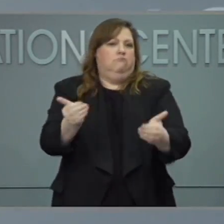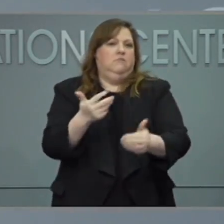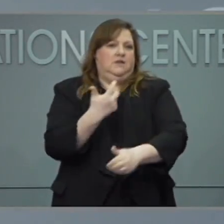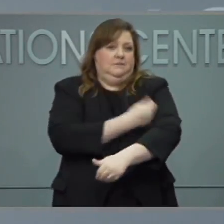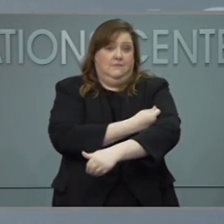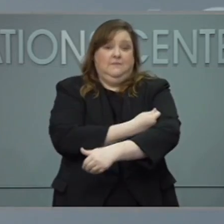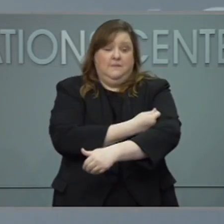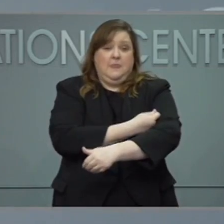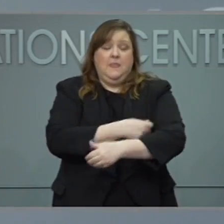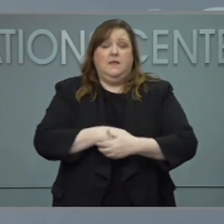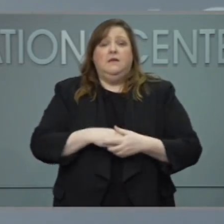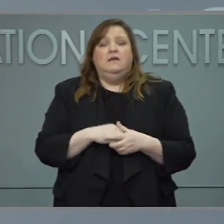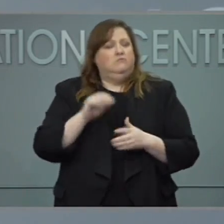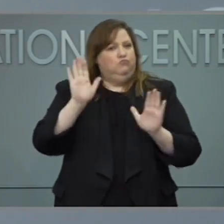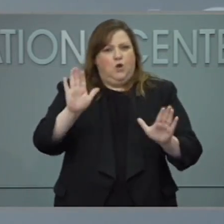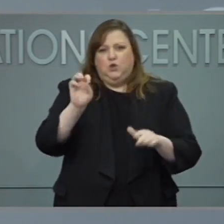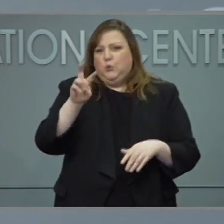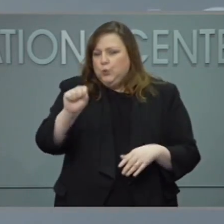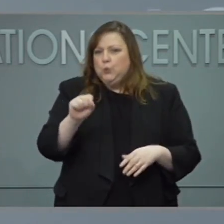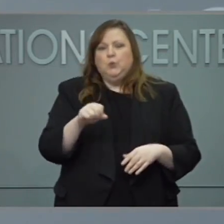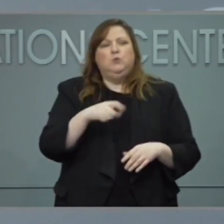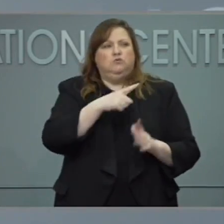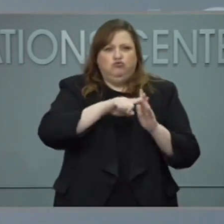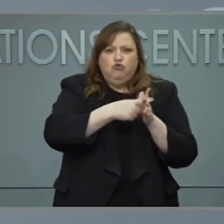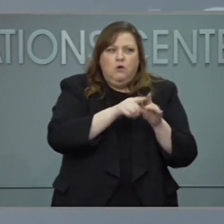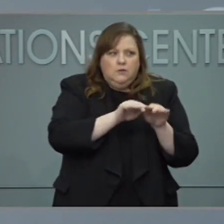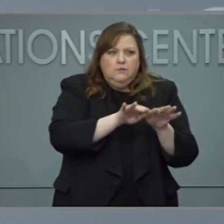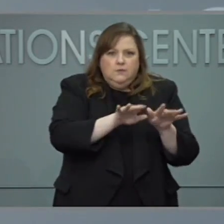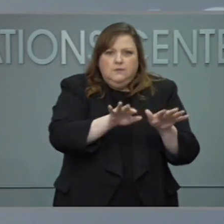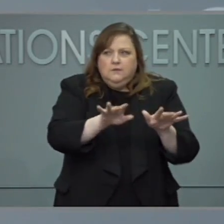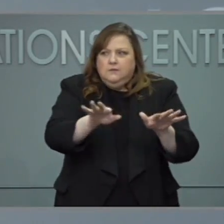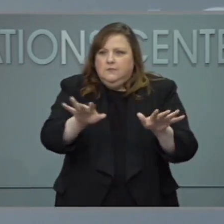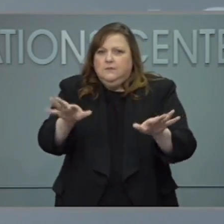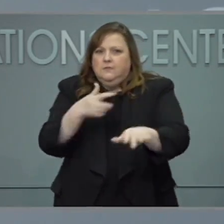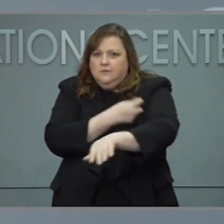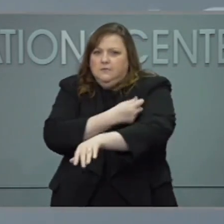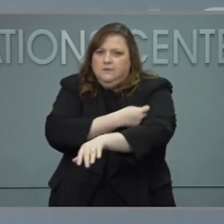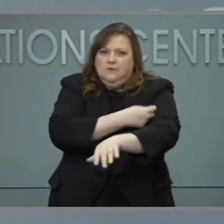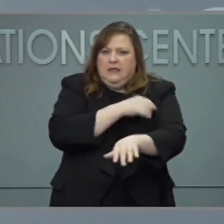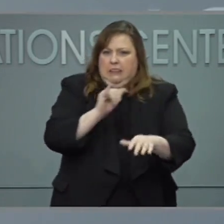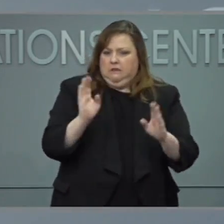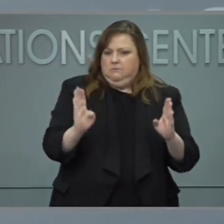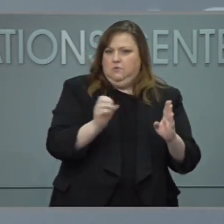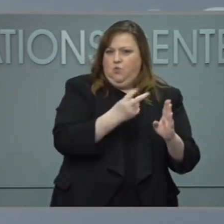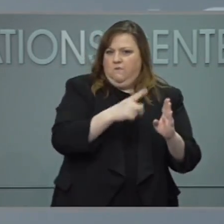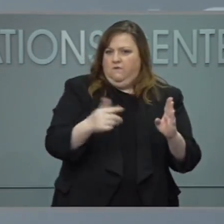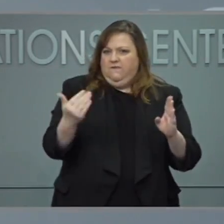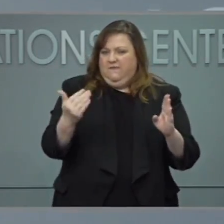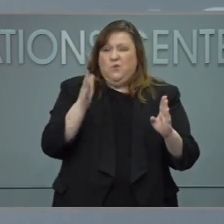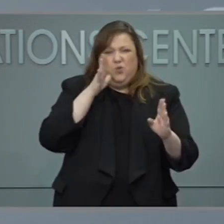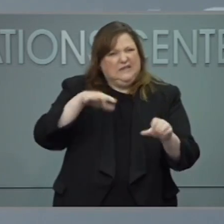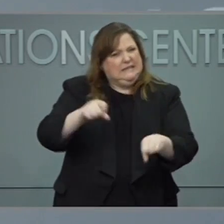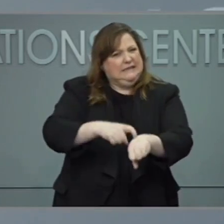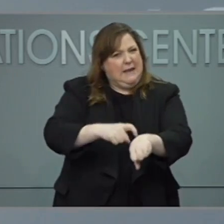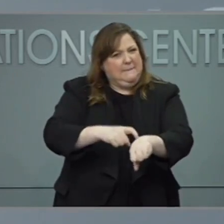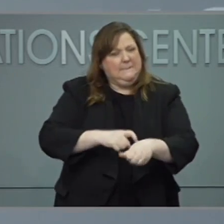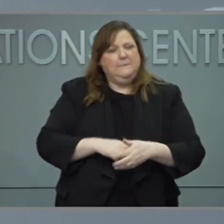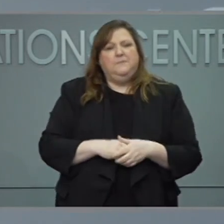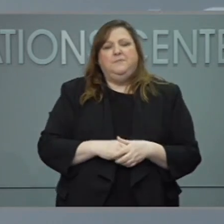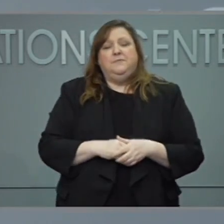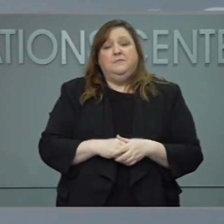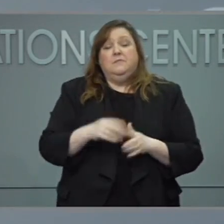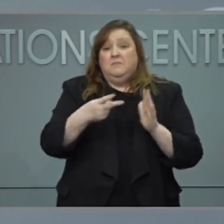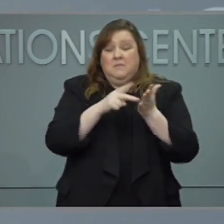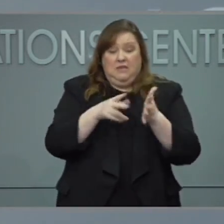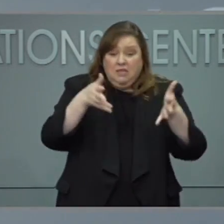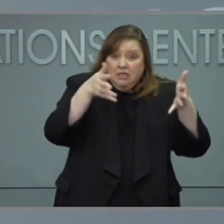So that's great news. They're starting to get vaccinated, but we know it's going to take some time. That still leaves a large portion